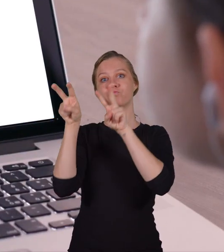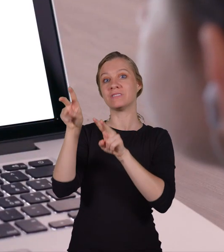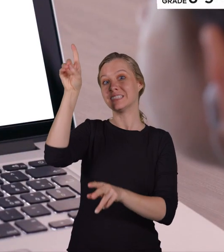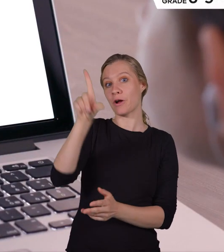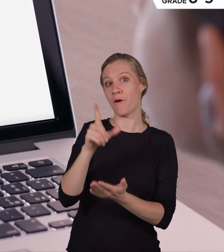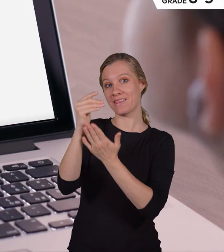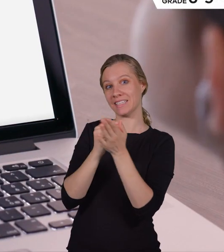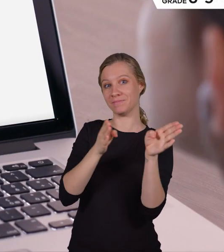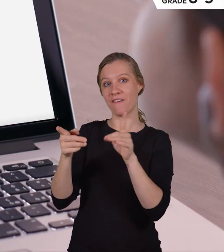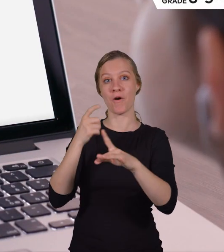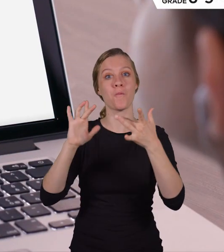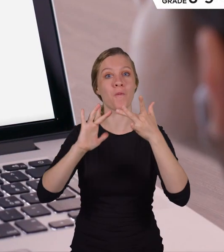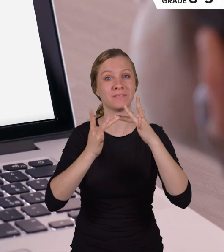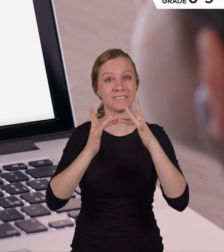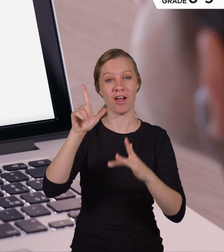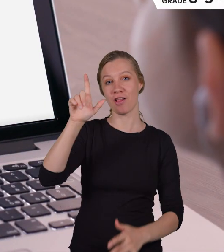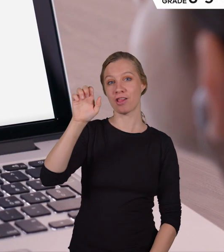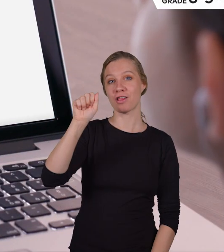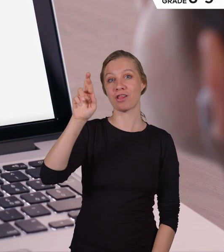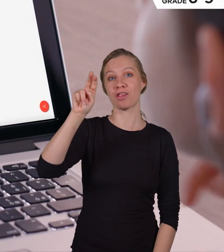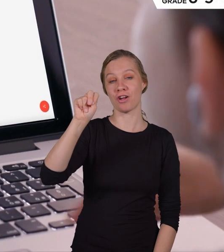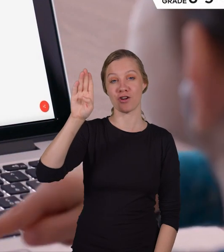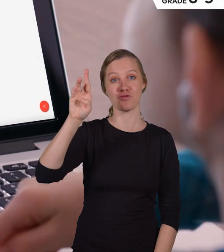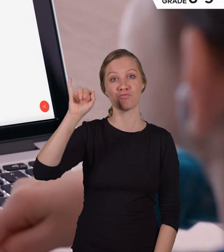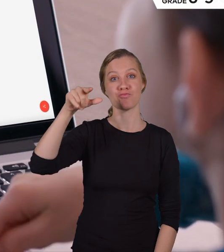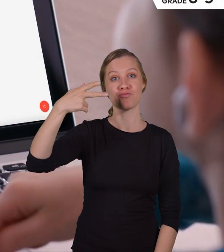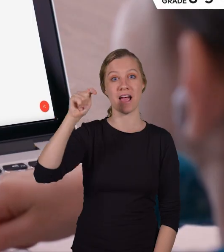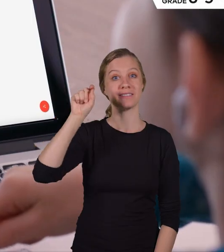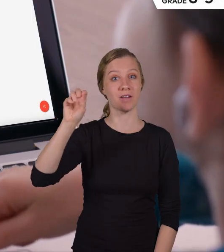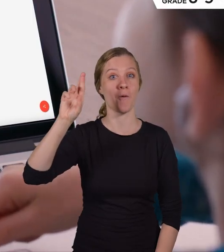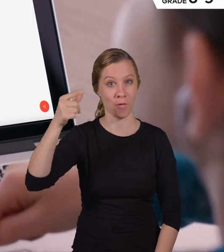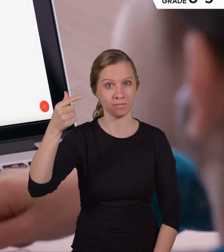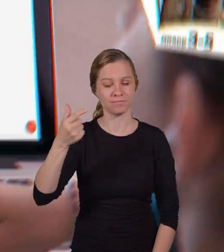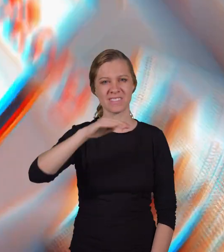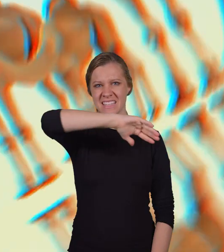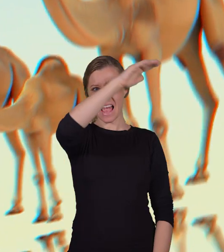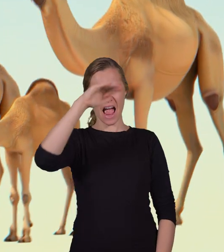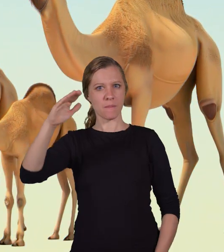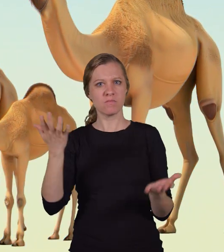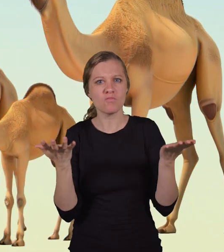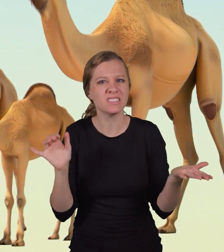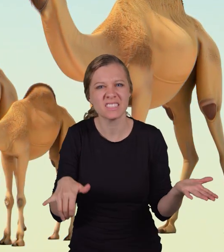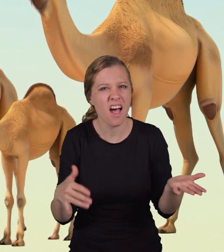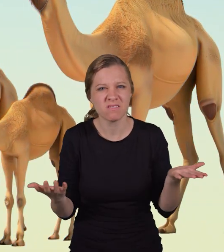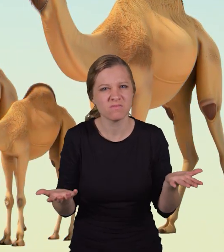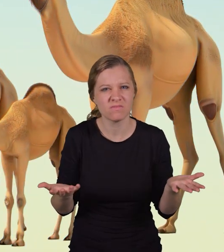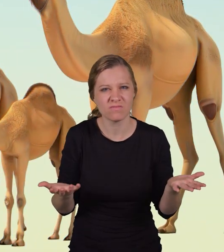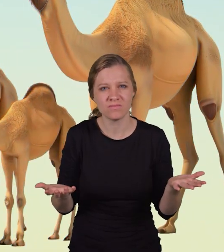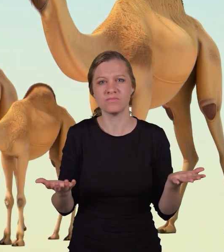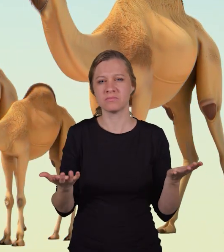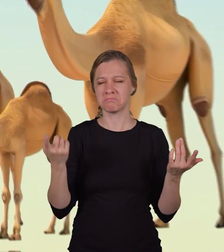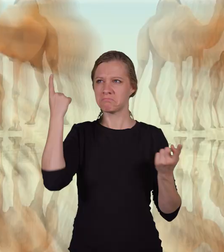along with us, you can download this lesson plan from our website, learnbright.org. What is a camel?